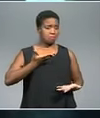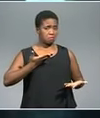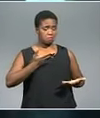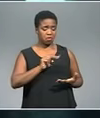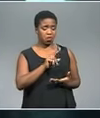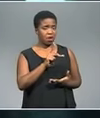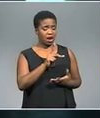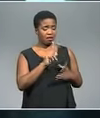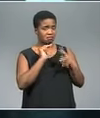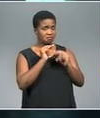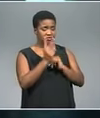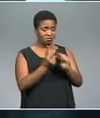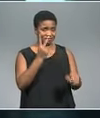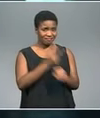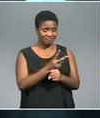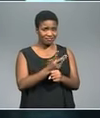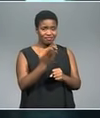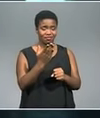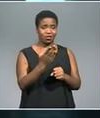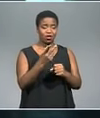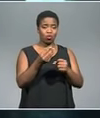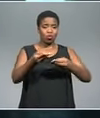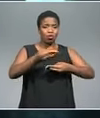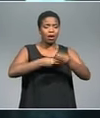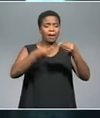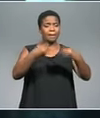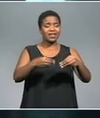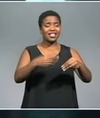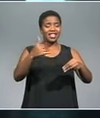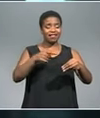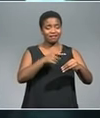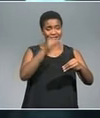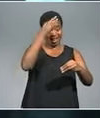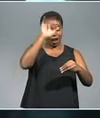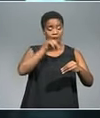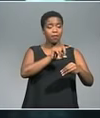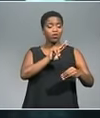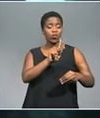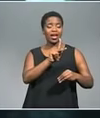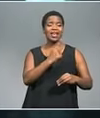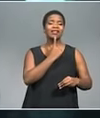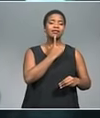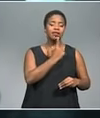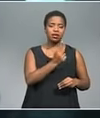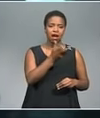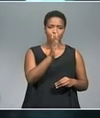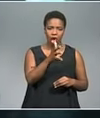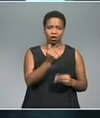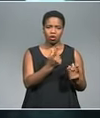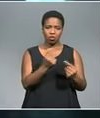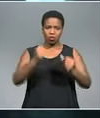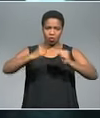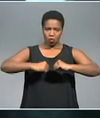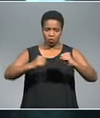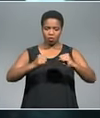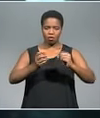renegotiate that Irish border backstop issue is essentially for the UK government to say that it will enter a customs union